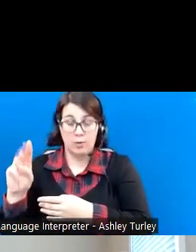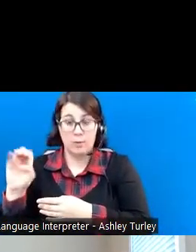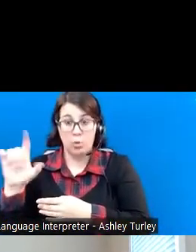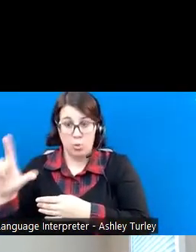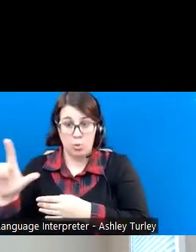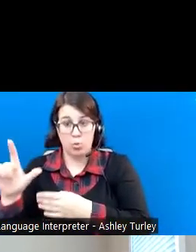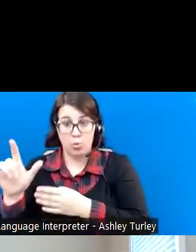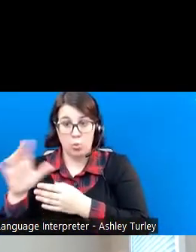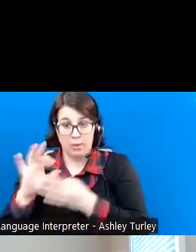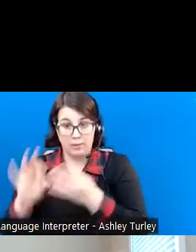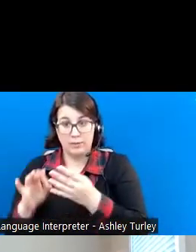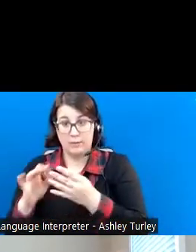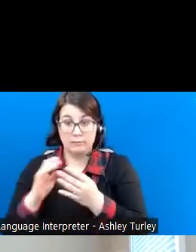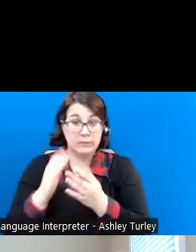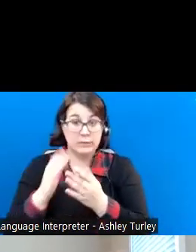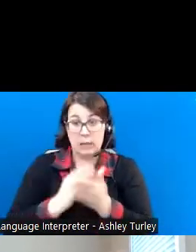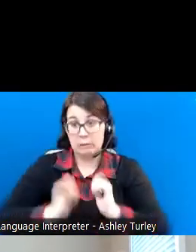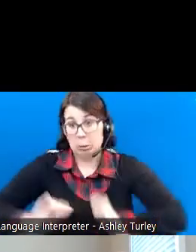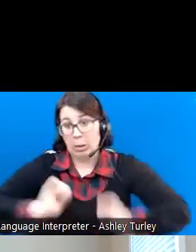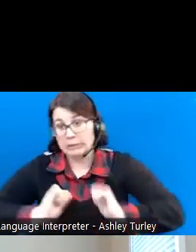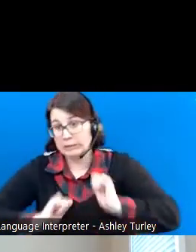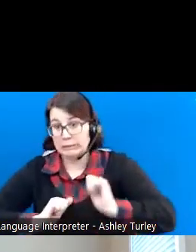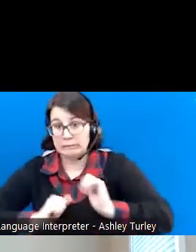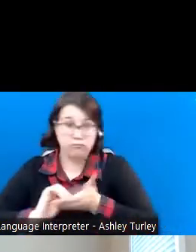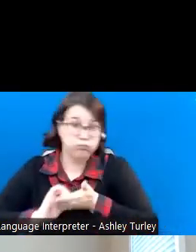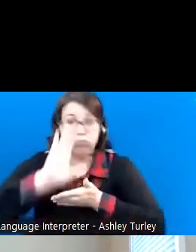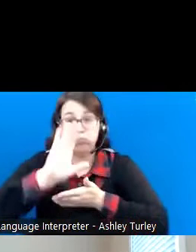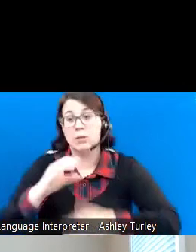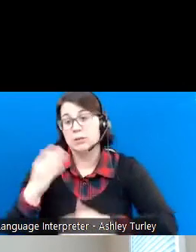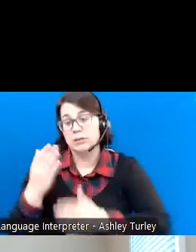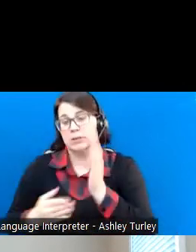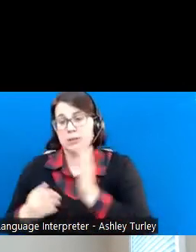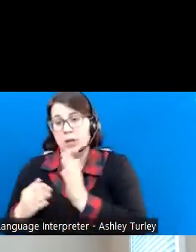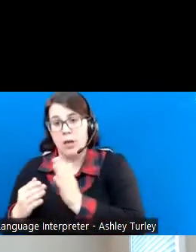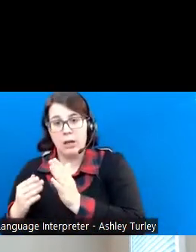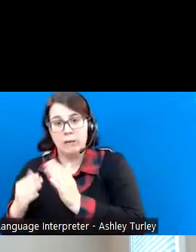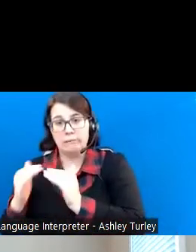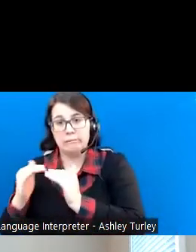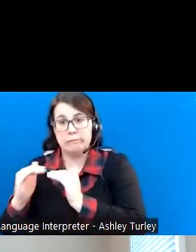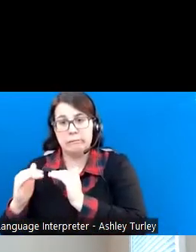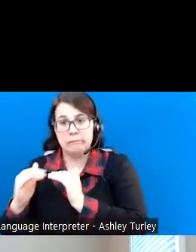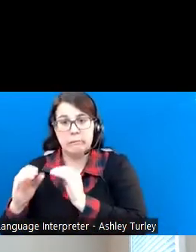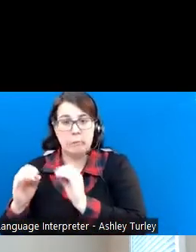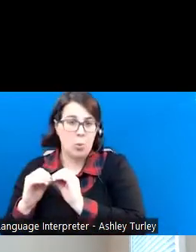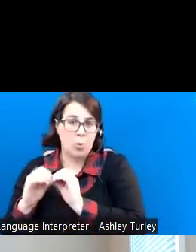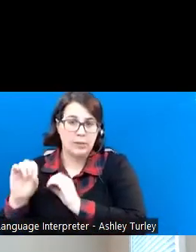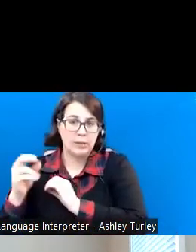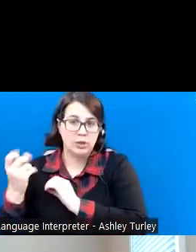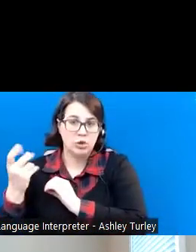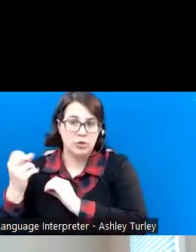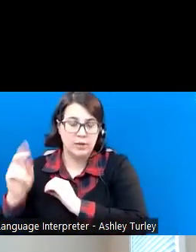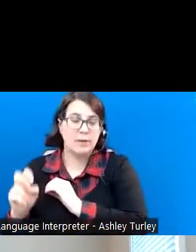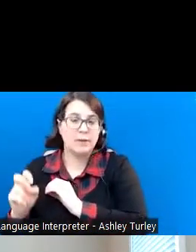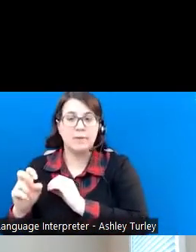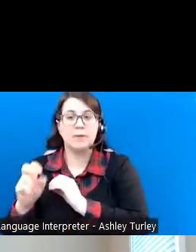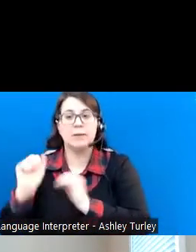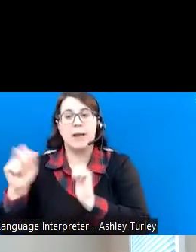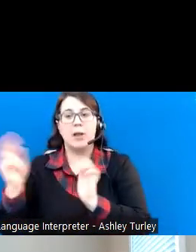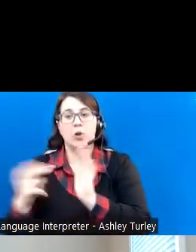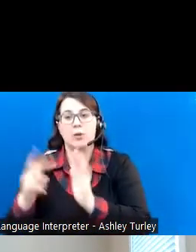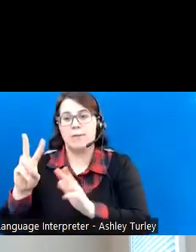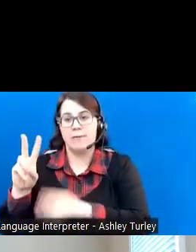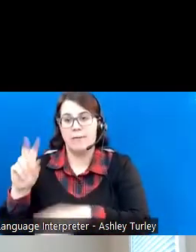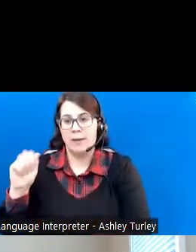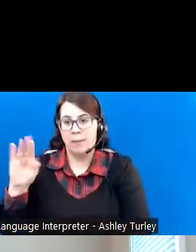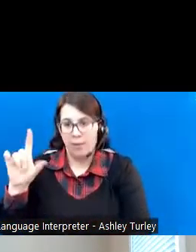the options, we encourage you to visit our website and the tab titled how it works. Money in the WV ABLE account